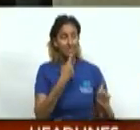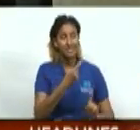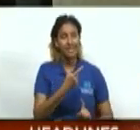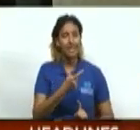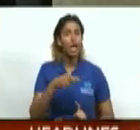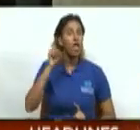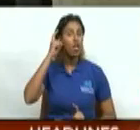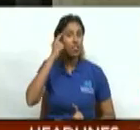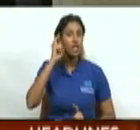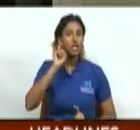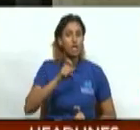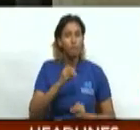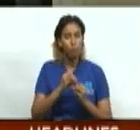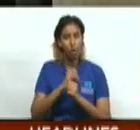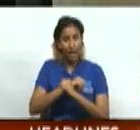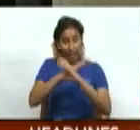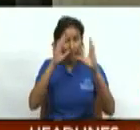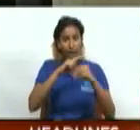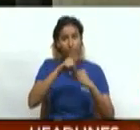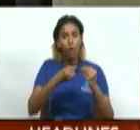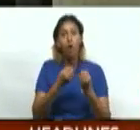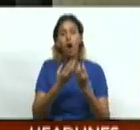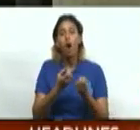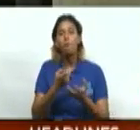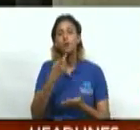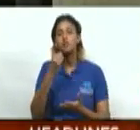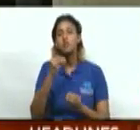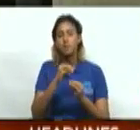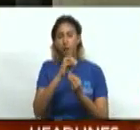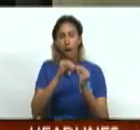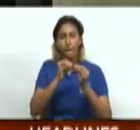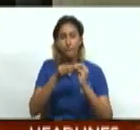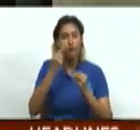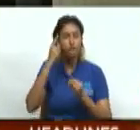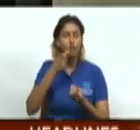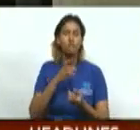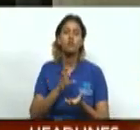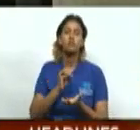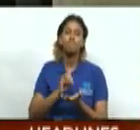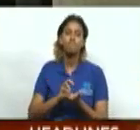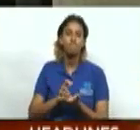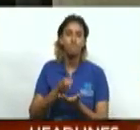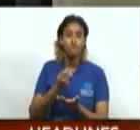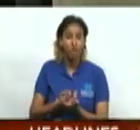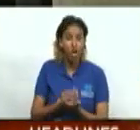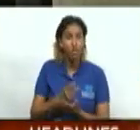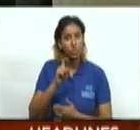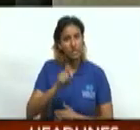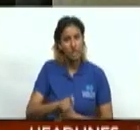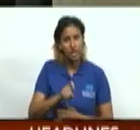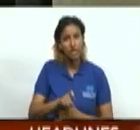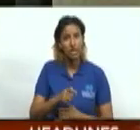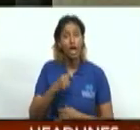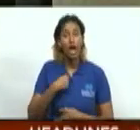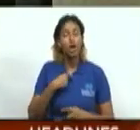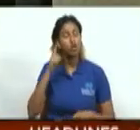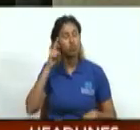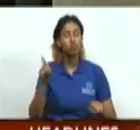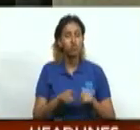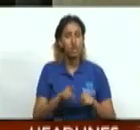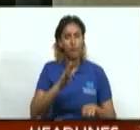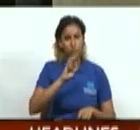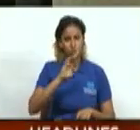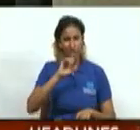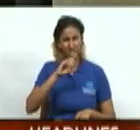clear about how much funding we need. I am 100% behind the Bridgetown initiative because I think that freeing up climate finance,